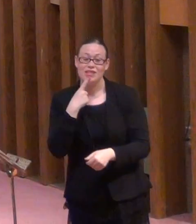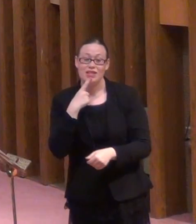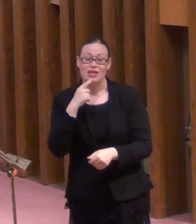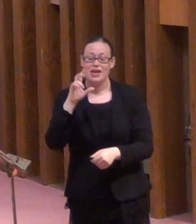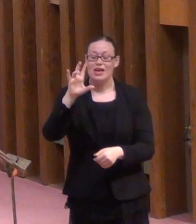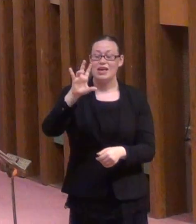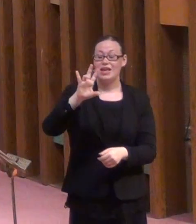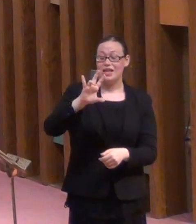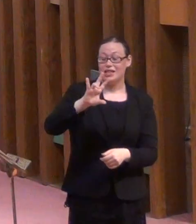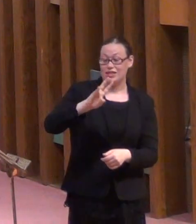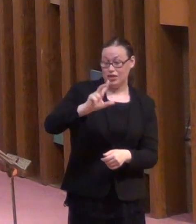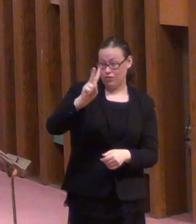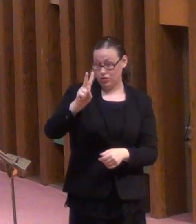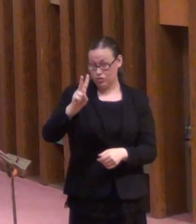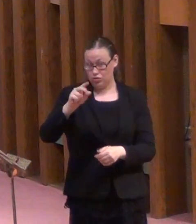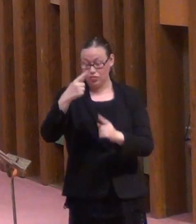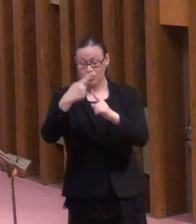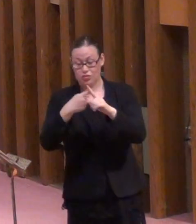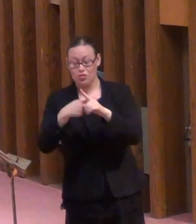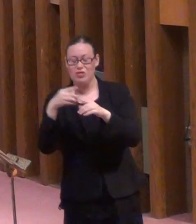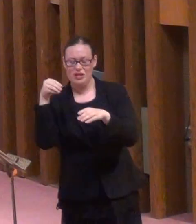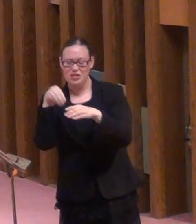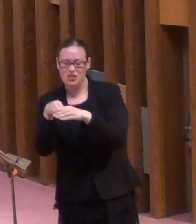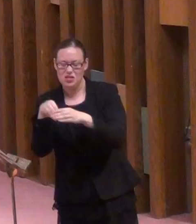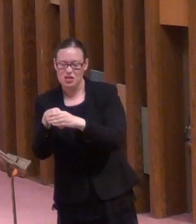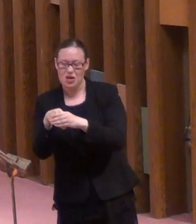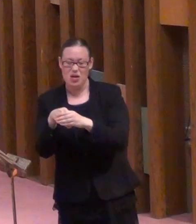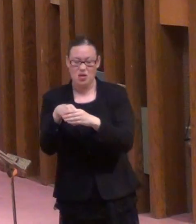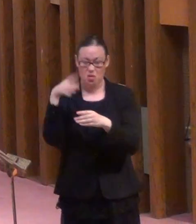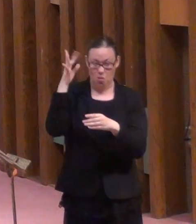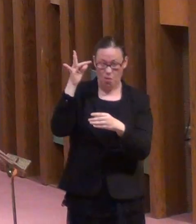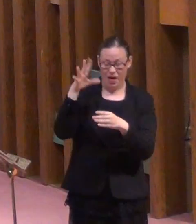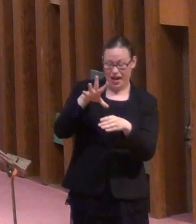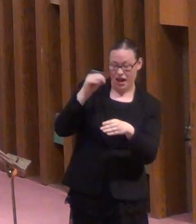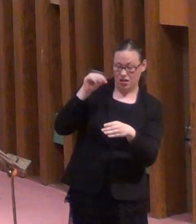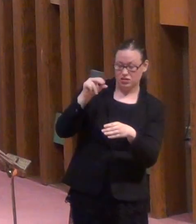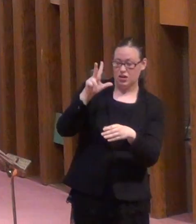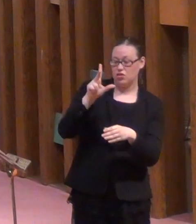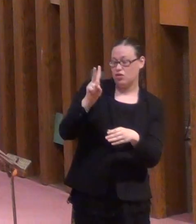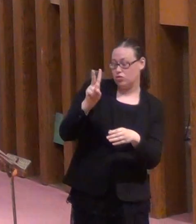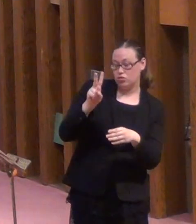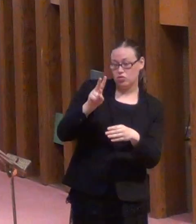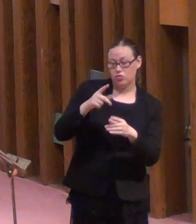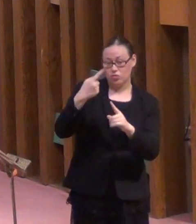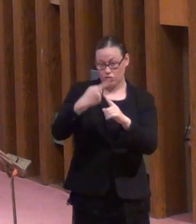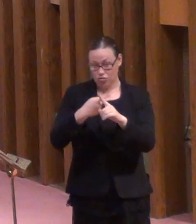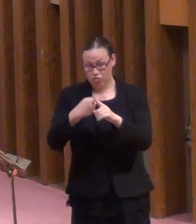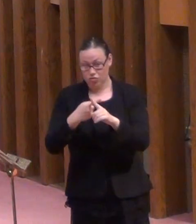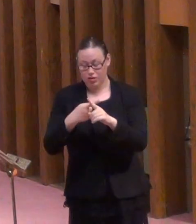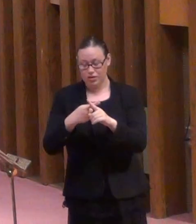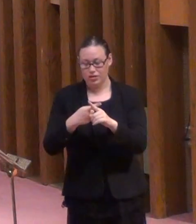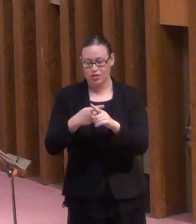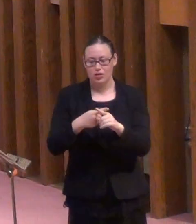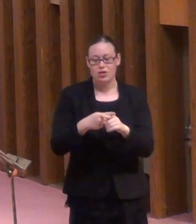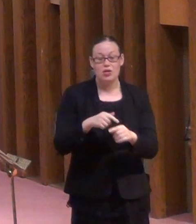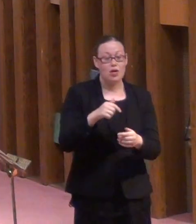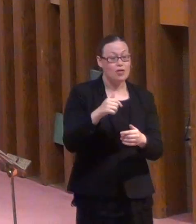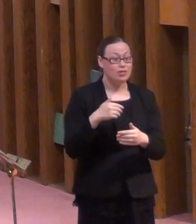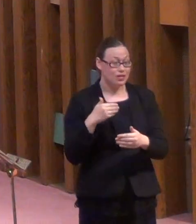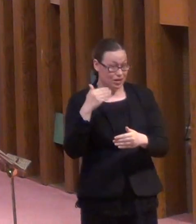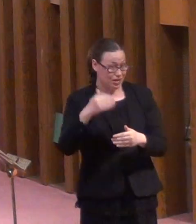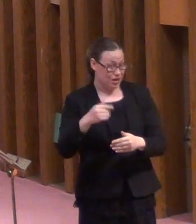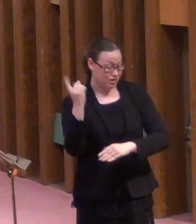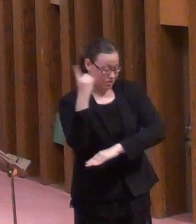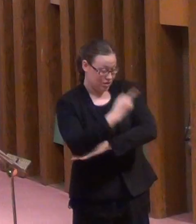it was about 30 below outside. So the next day, after the sign was duly noted by the construction